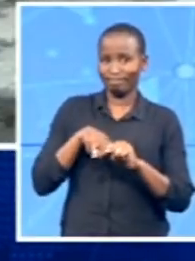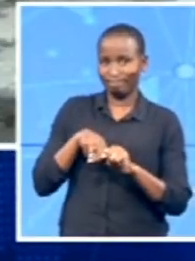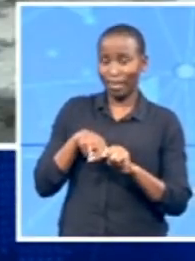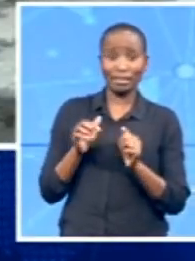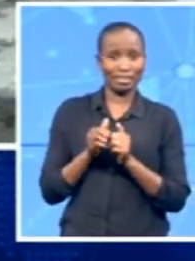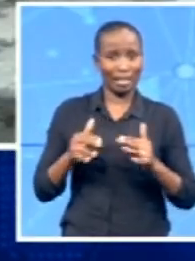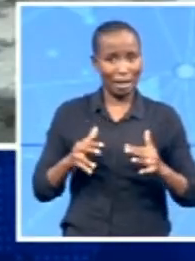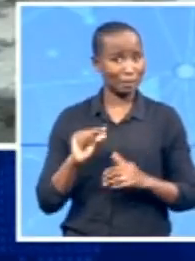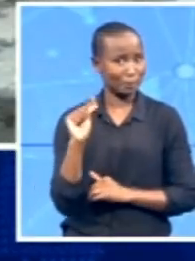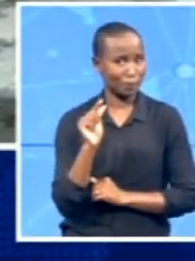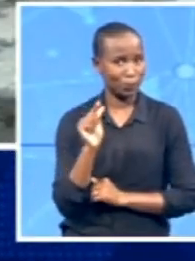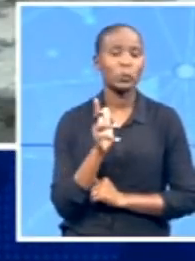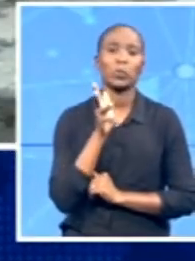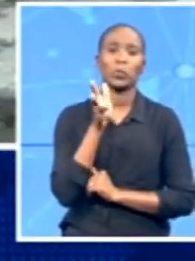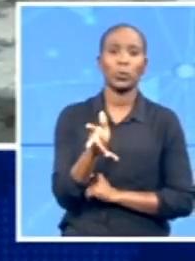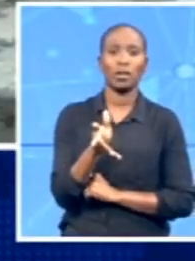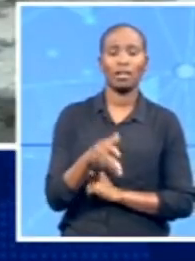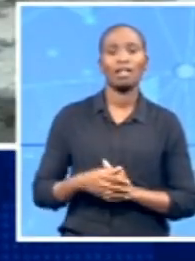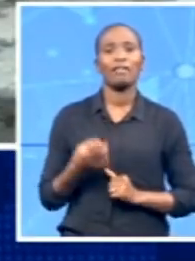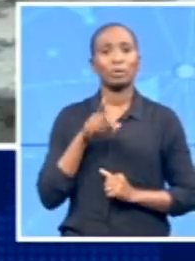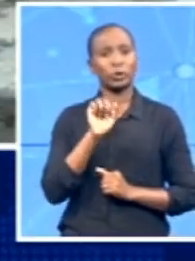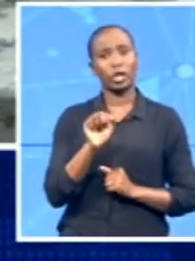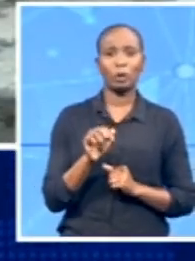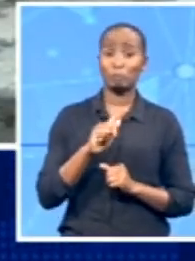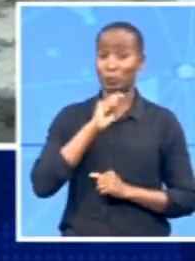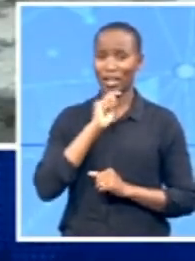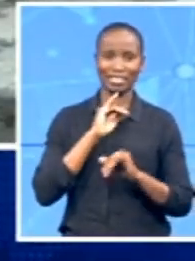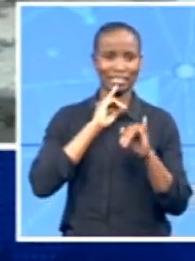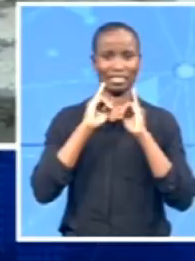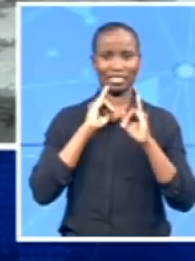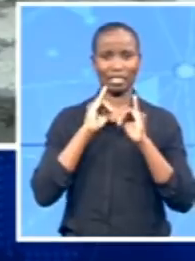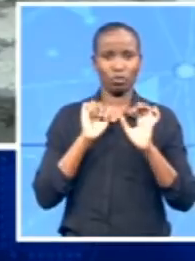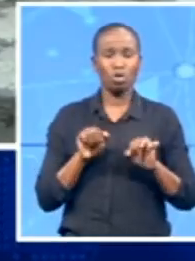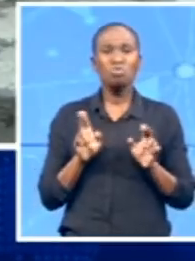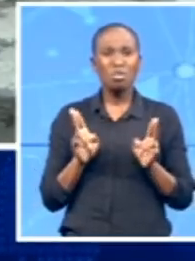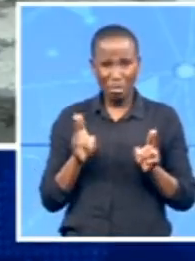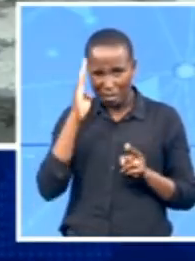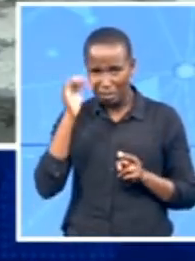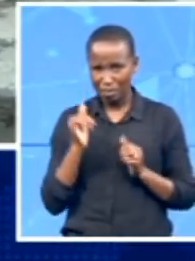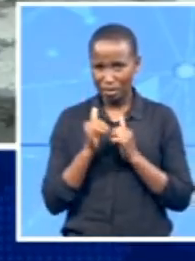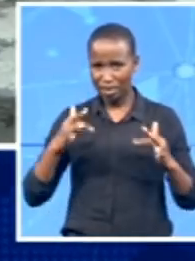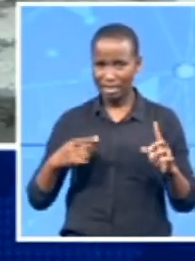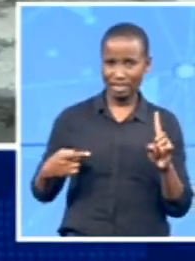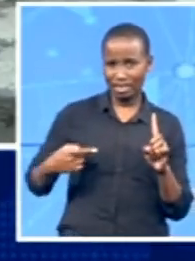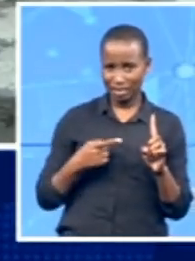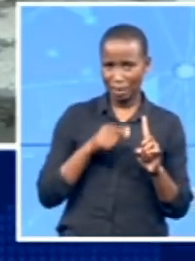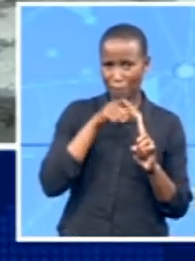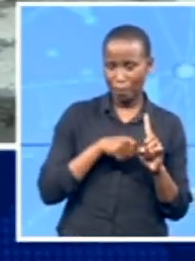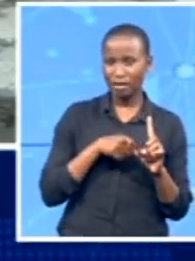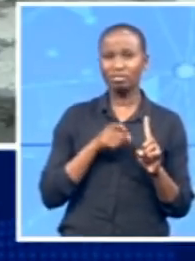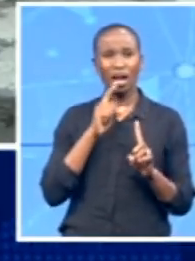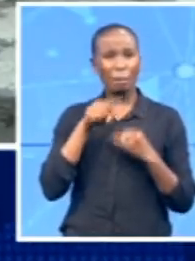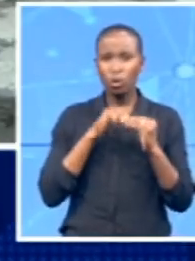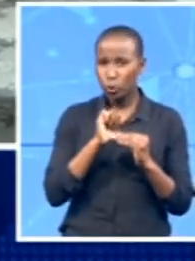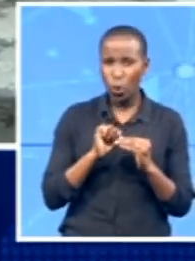morning of interviews. We know they usually begin with him outlining his education as well as the vision. Let's link to those